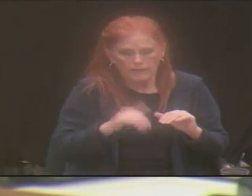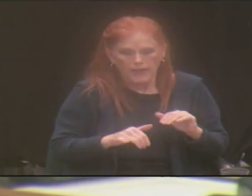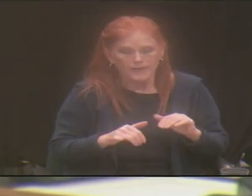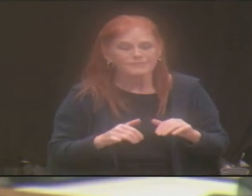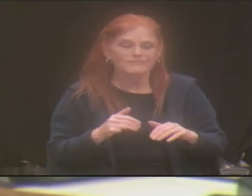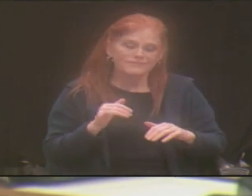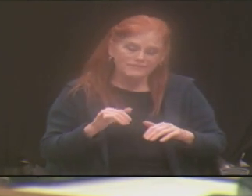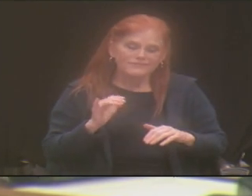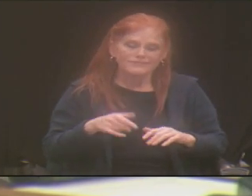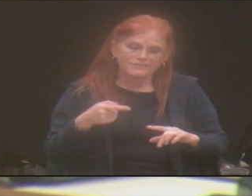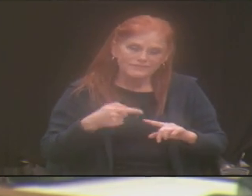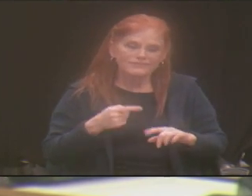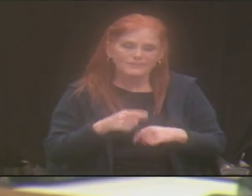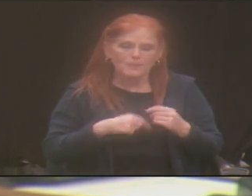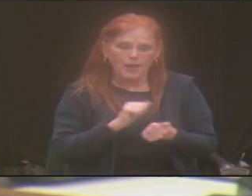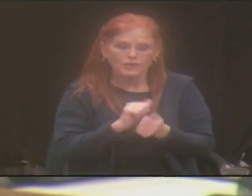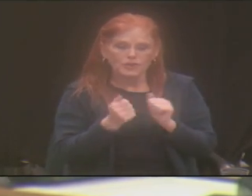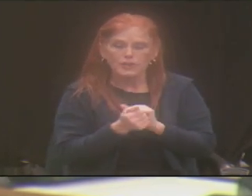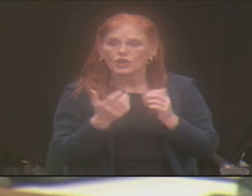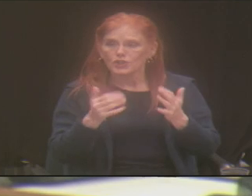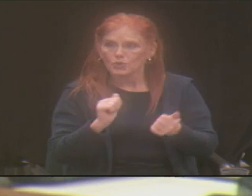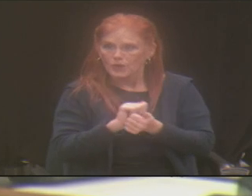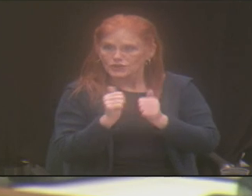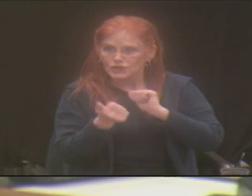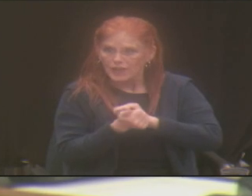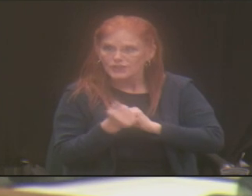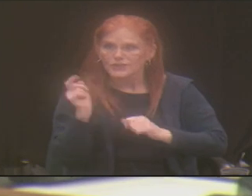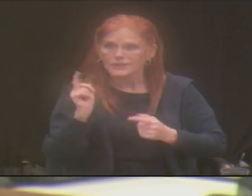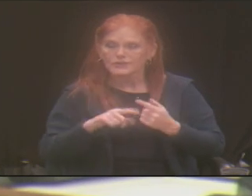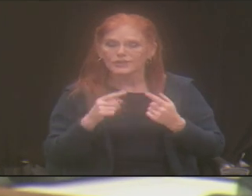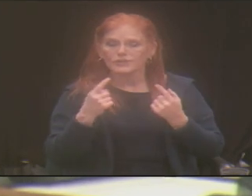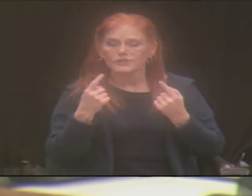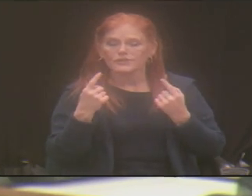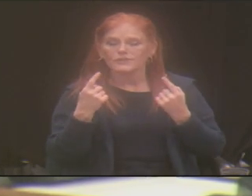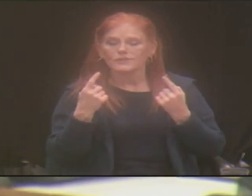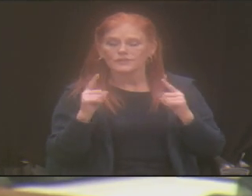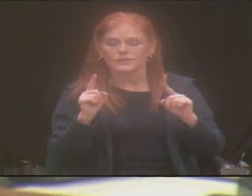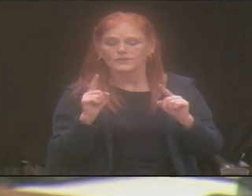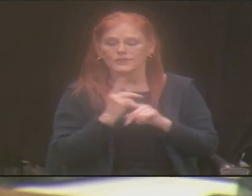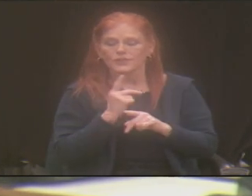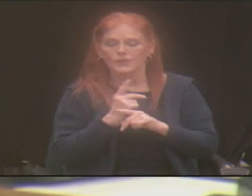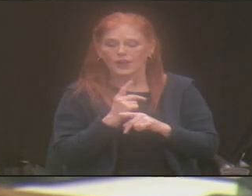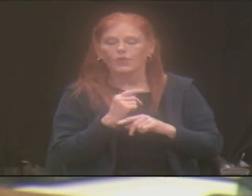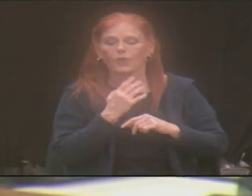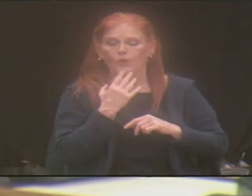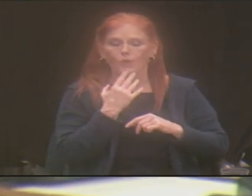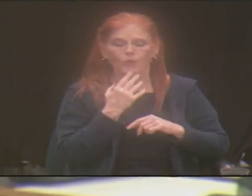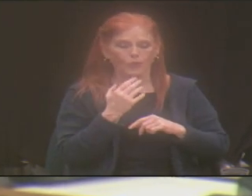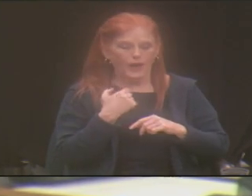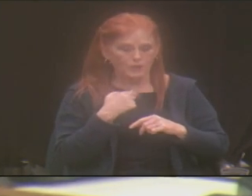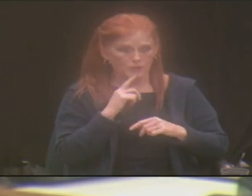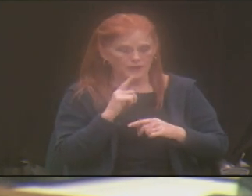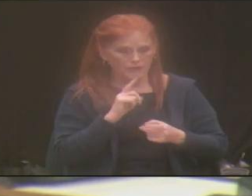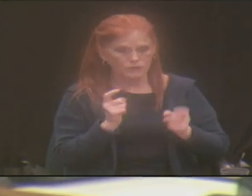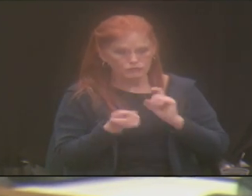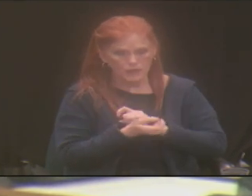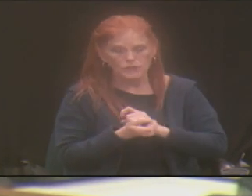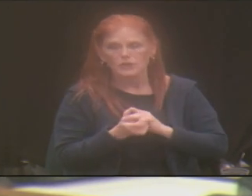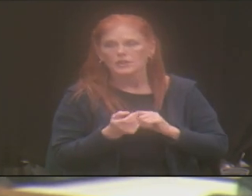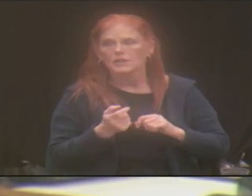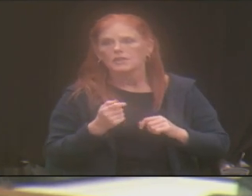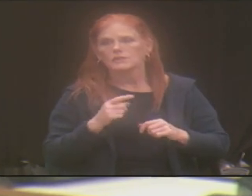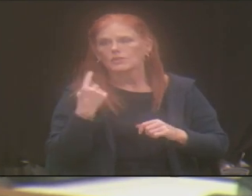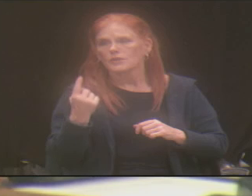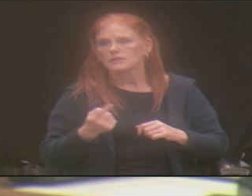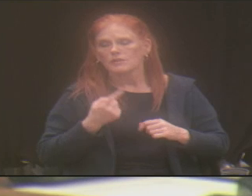change, right? You want change until you realize how much you got to change. And so it's a constant battle